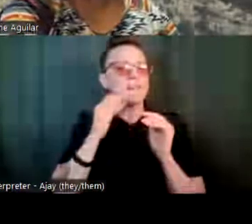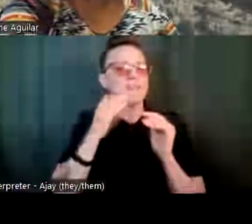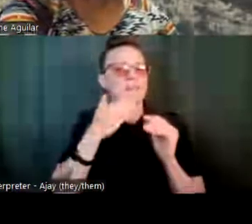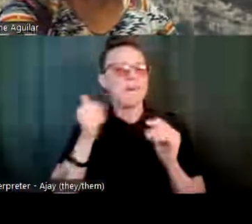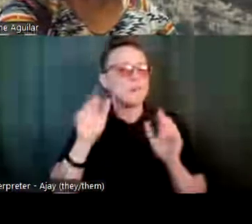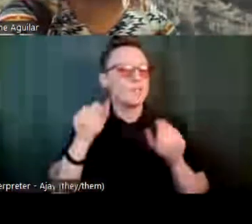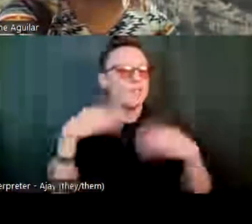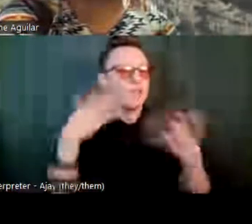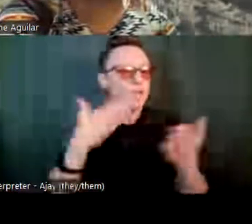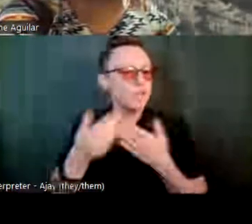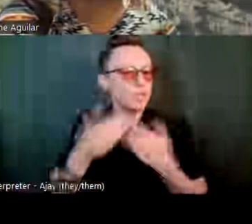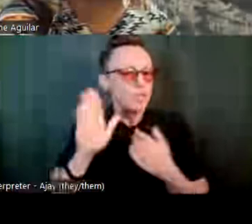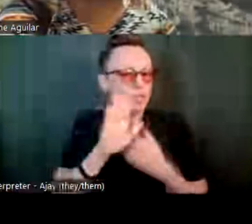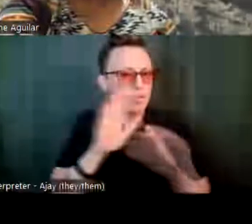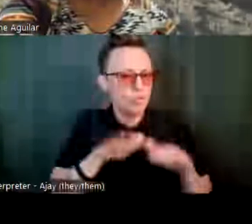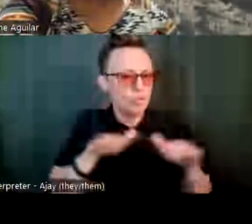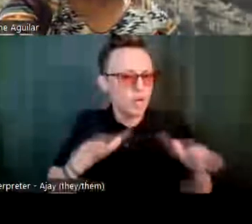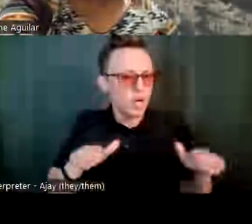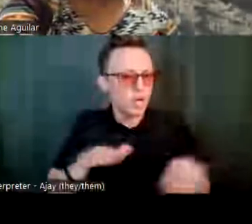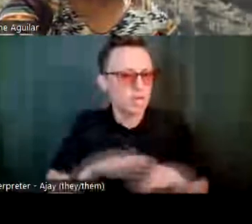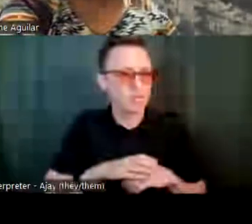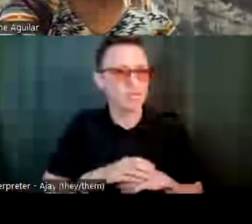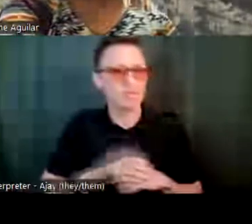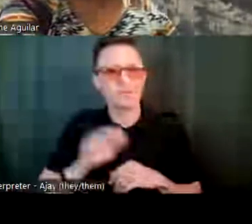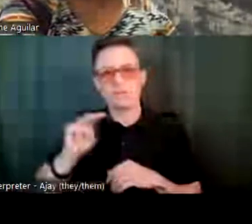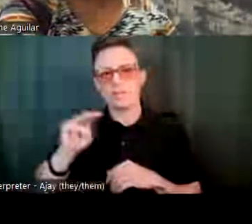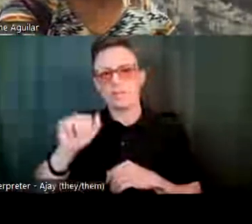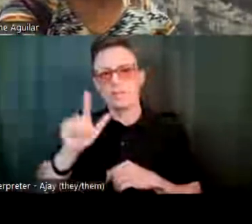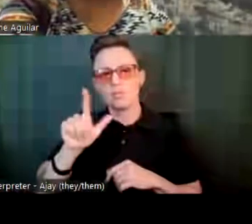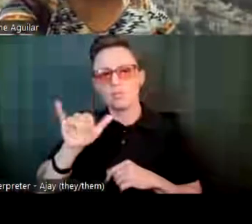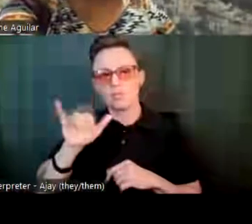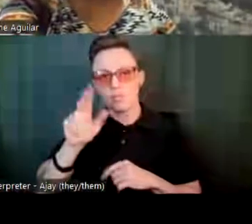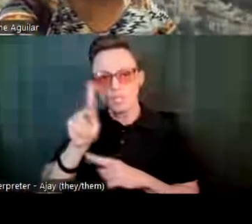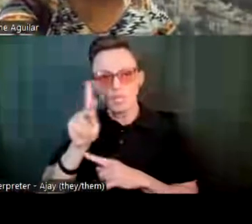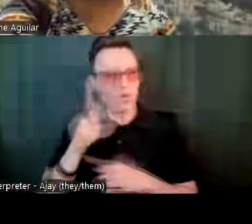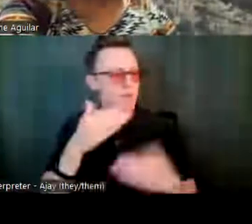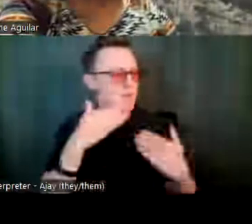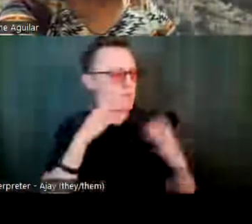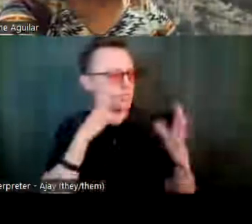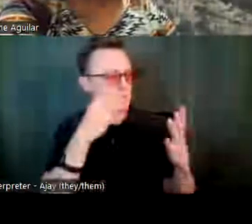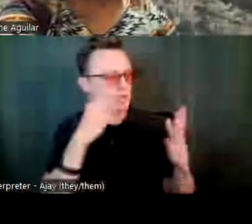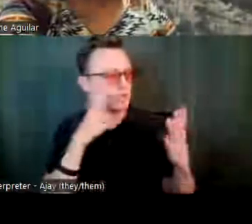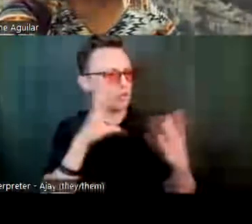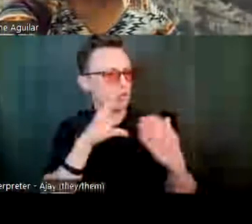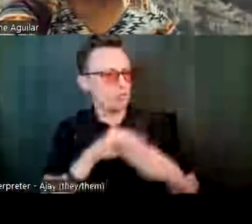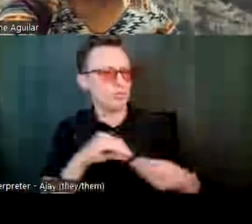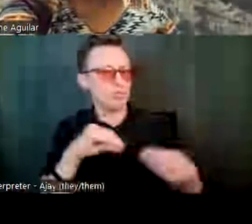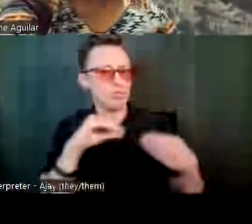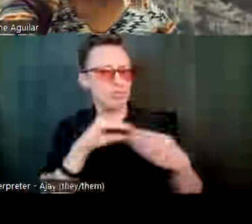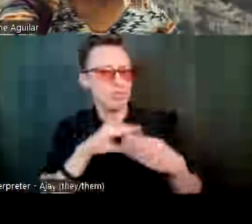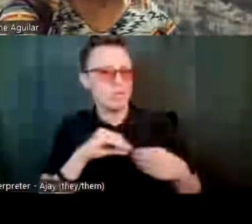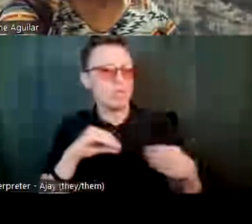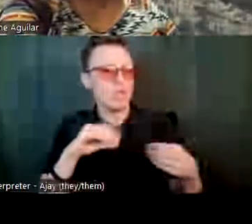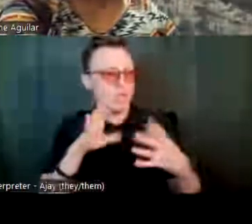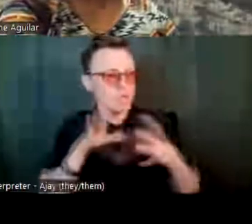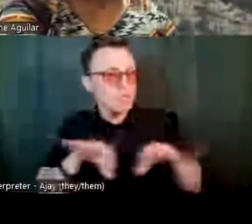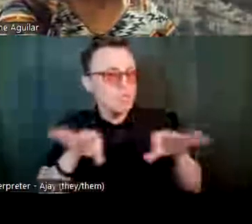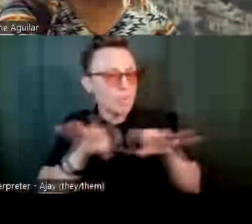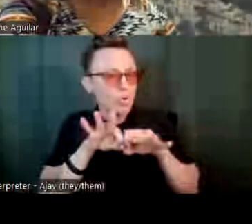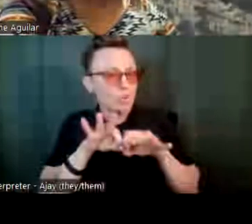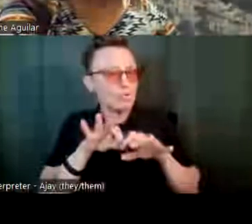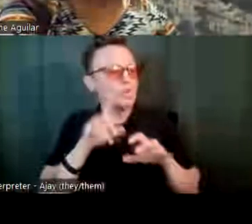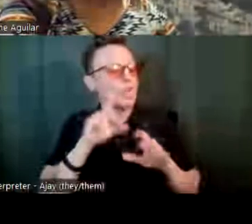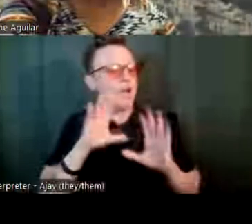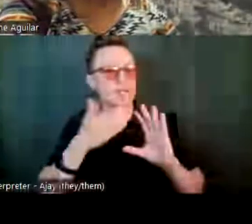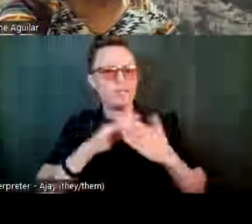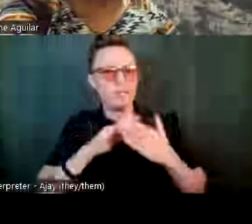Thank you, Irene. That's a very beautiful tale and probably a very important one to have, showing a community coming together